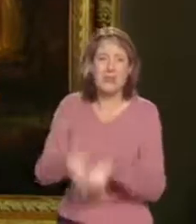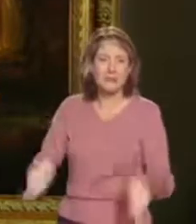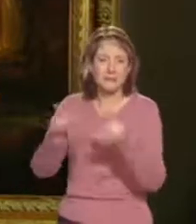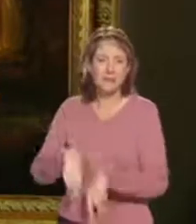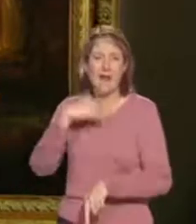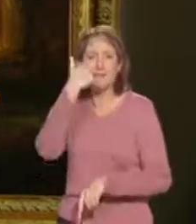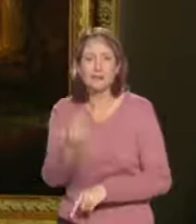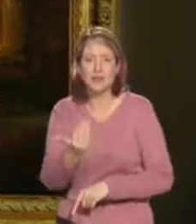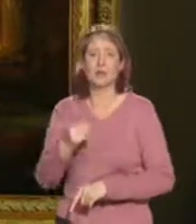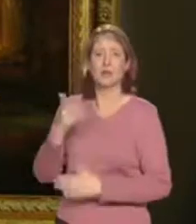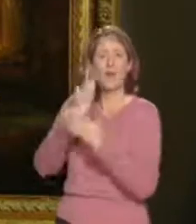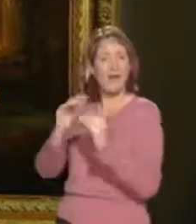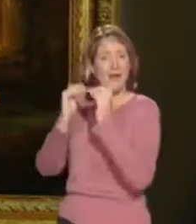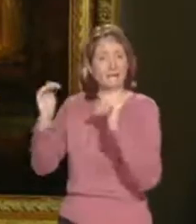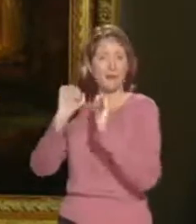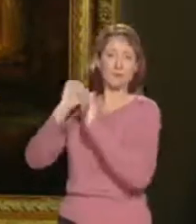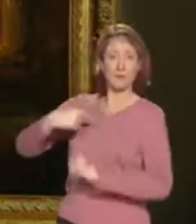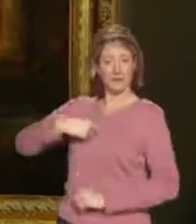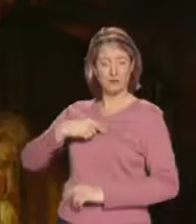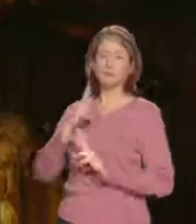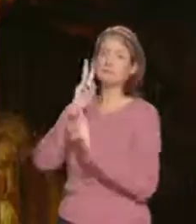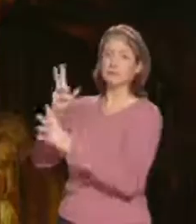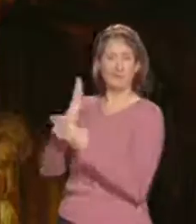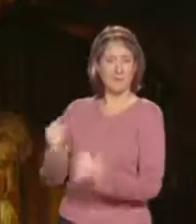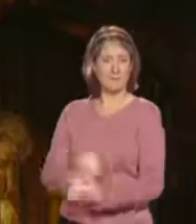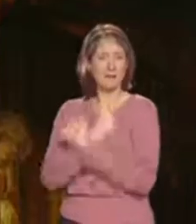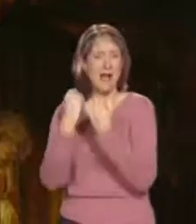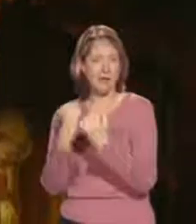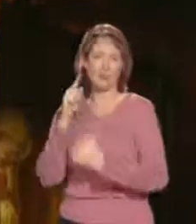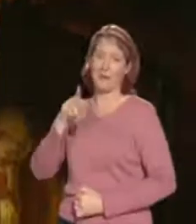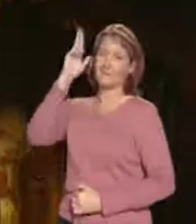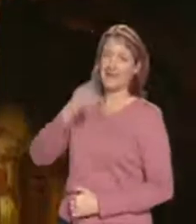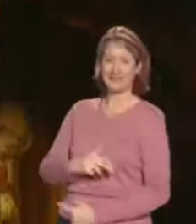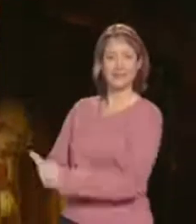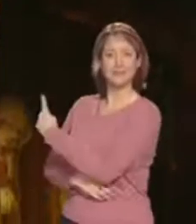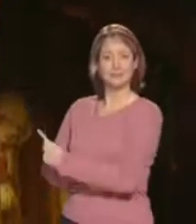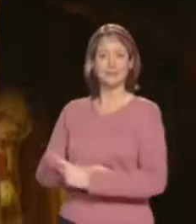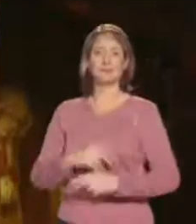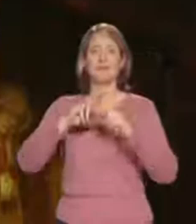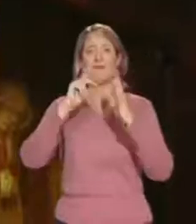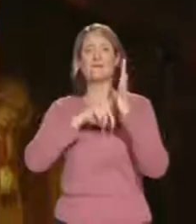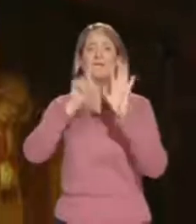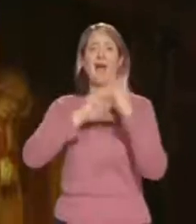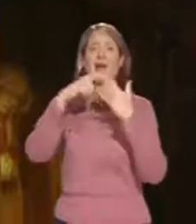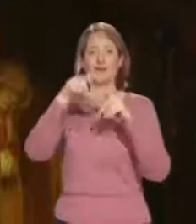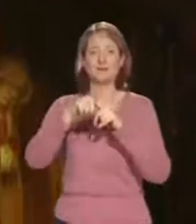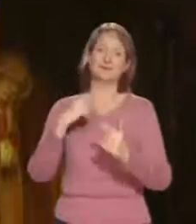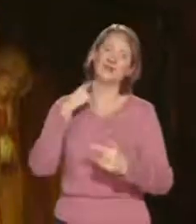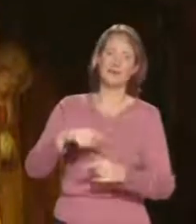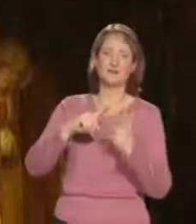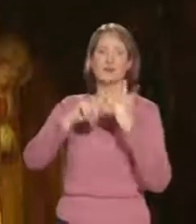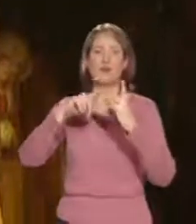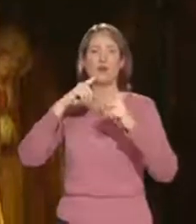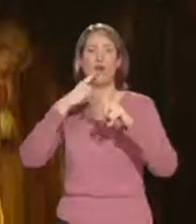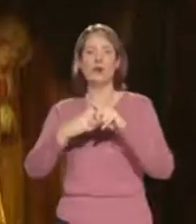level, for me, it's nowhere more powerfully expressed than in this painting. This is called The Flayed Ox. It's painted in 1655,